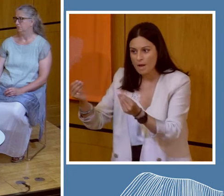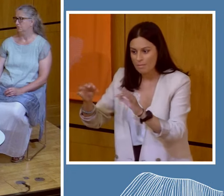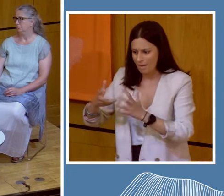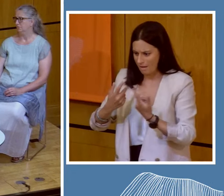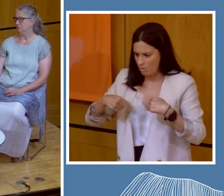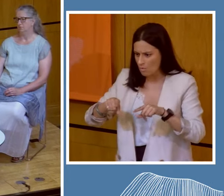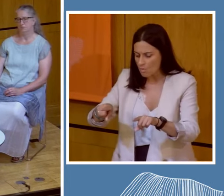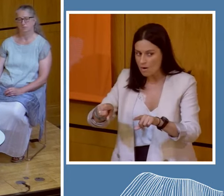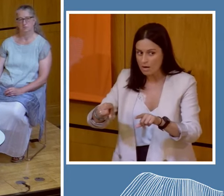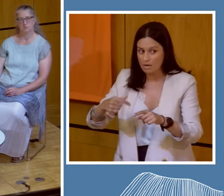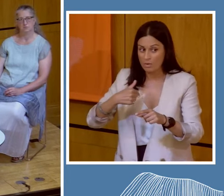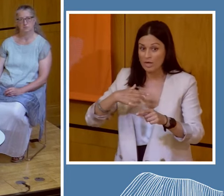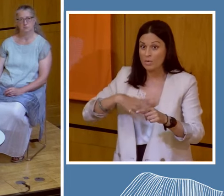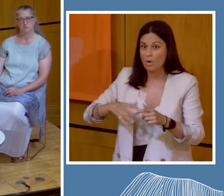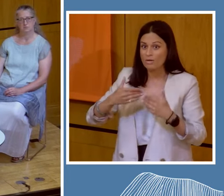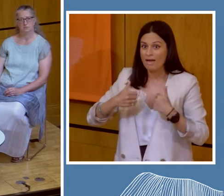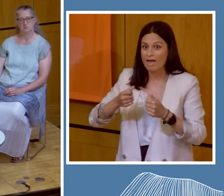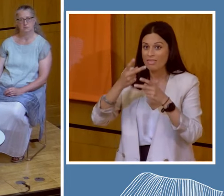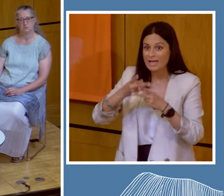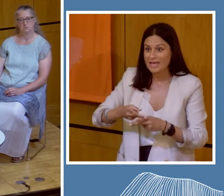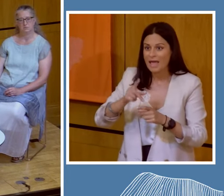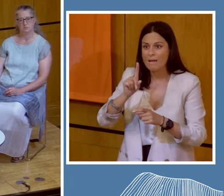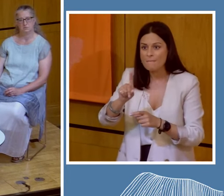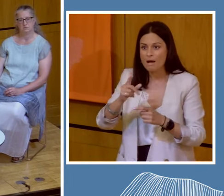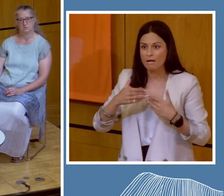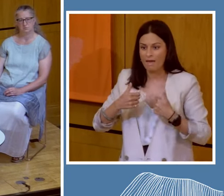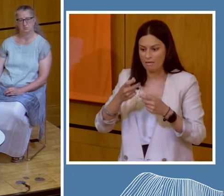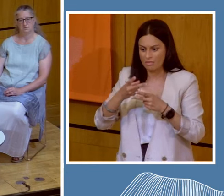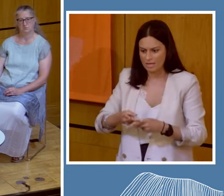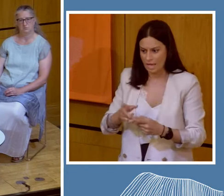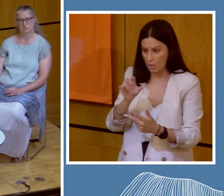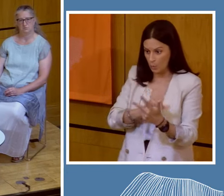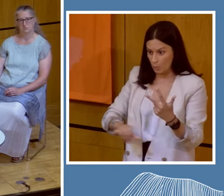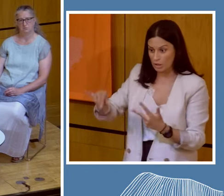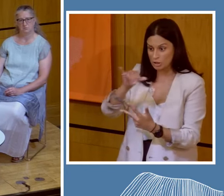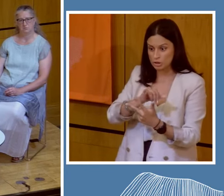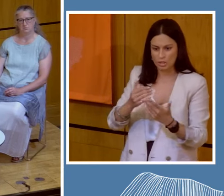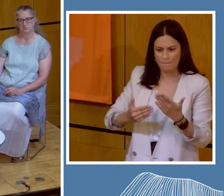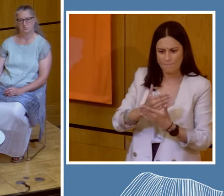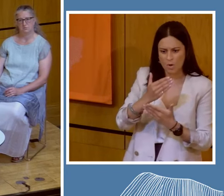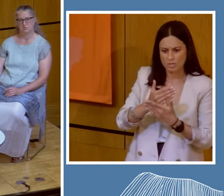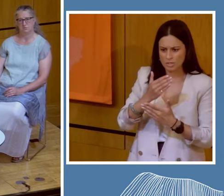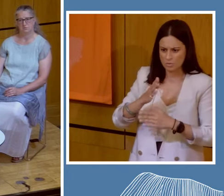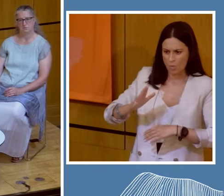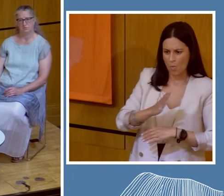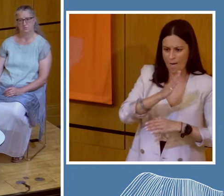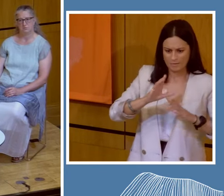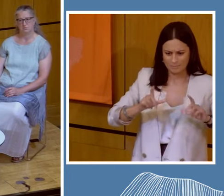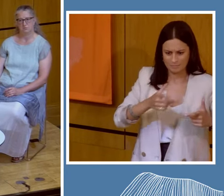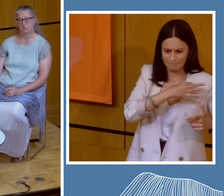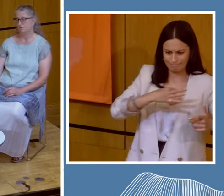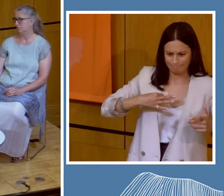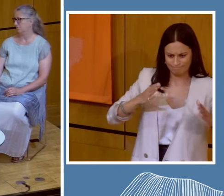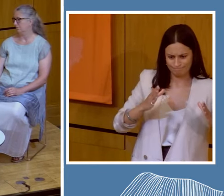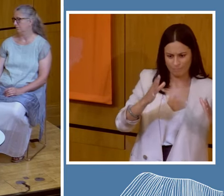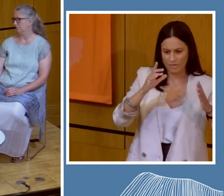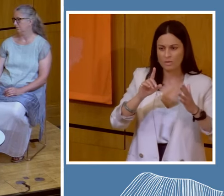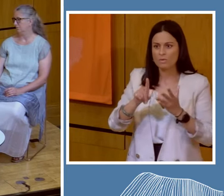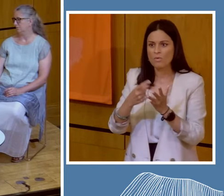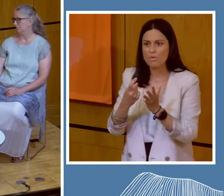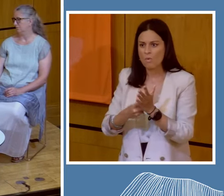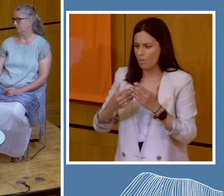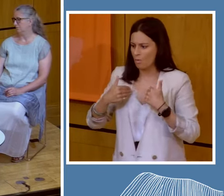We want healthcare, but what sort of healthcare do we want? Modern Western healthcare or Ayurvedic